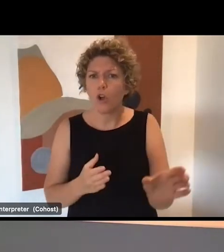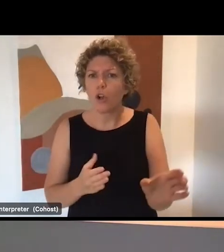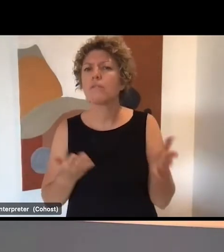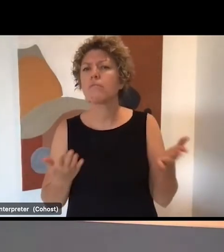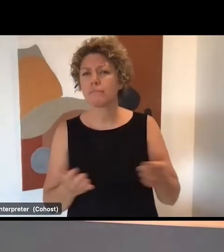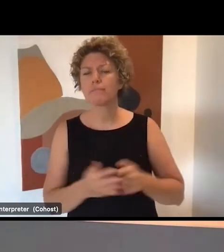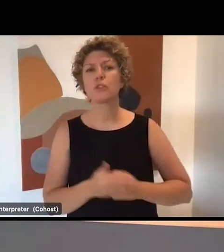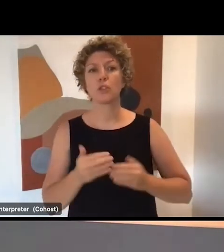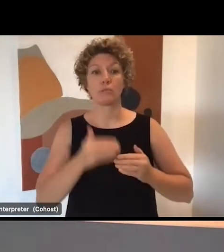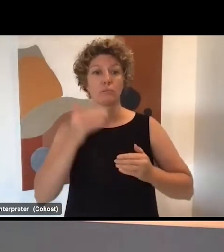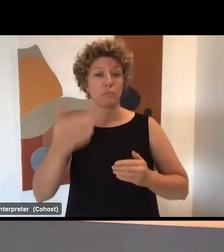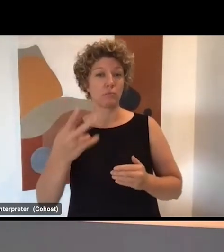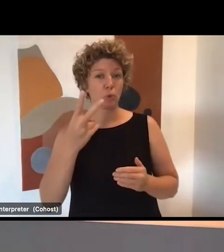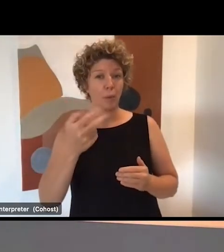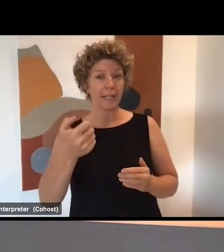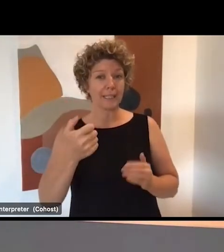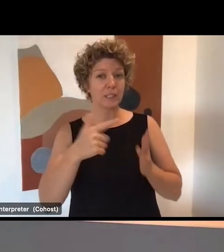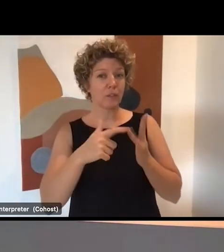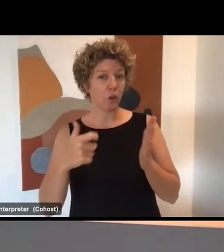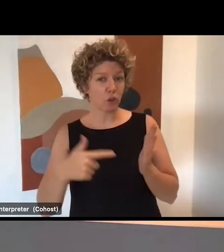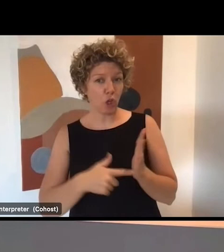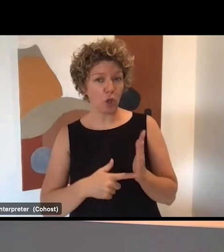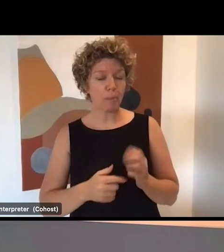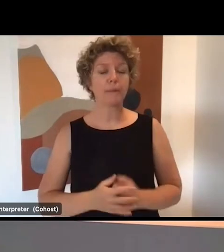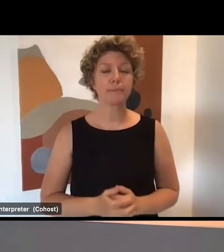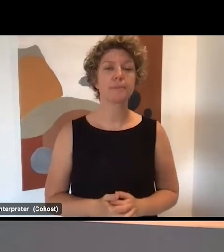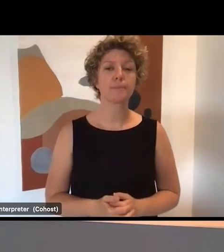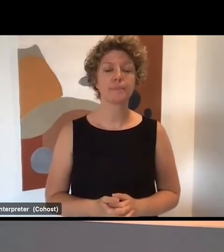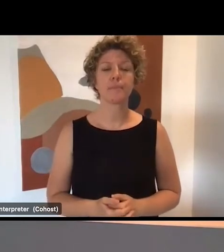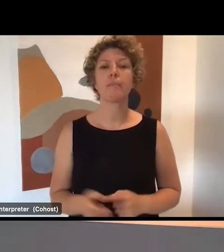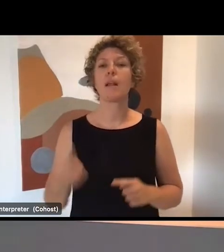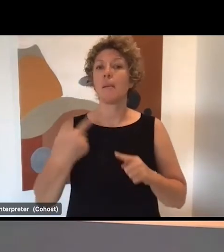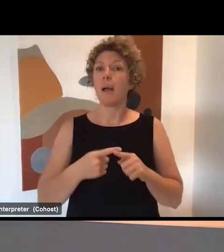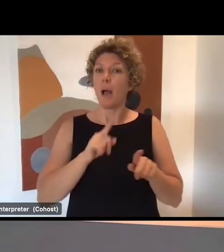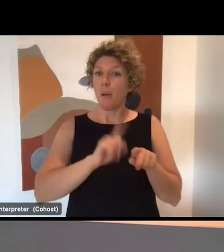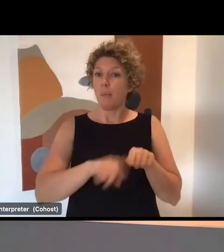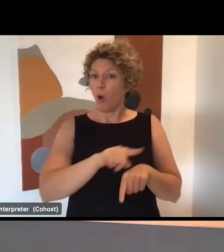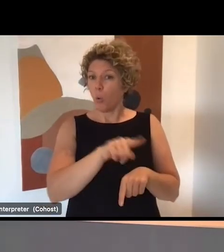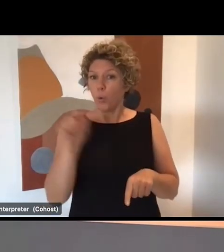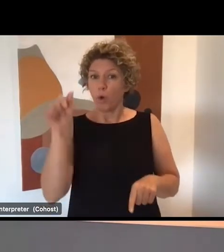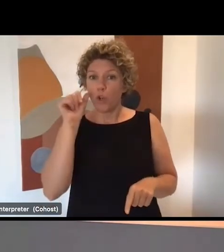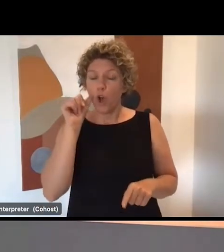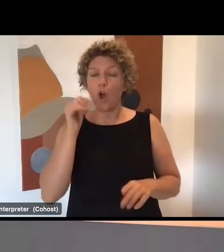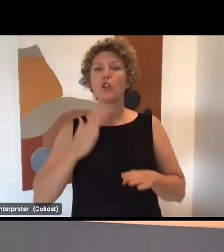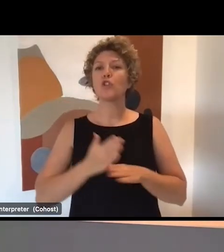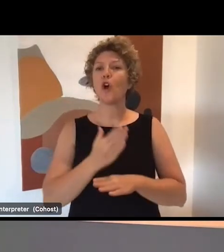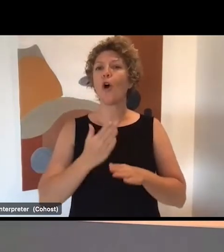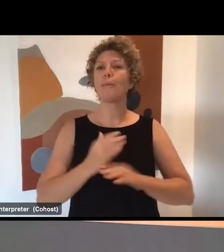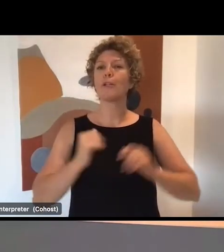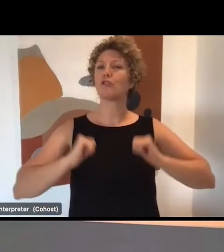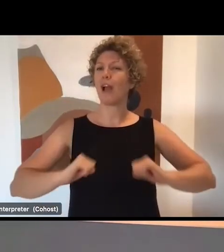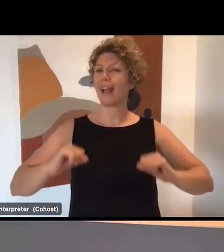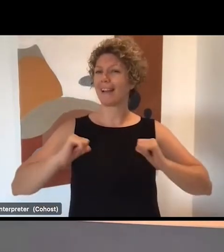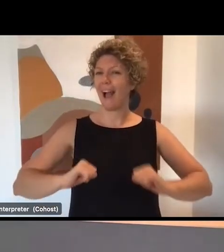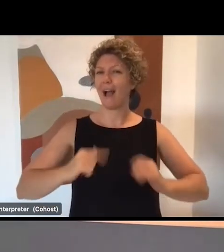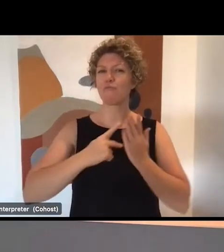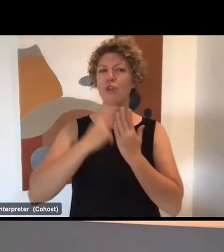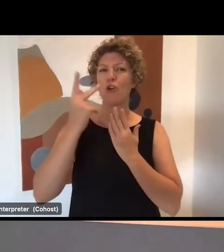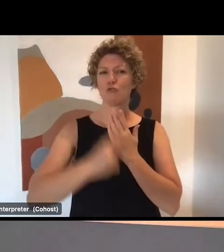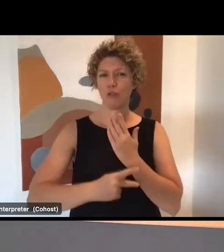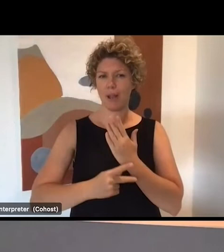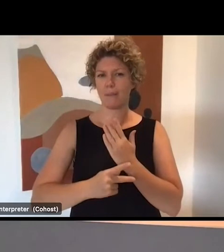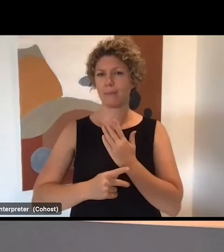26th of October. The other thing I'd like to point out, too, is most of you would be aware of the job trainer program